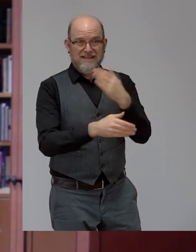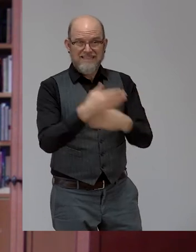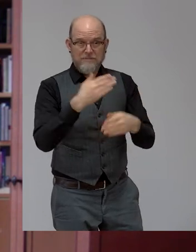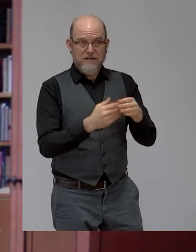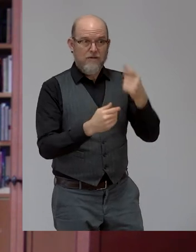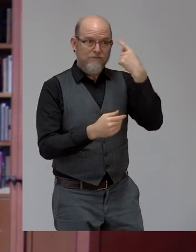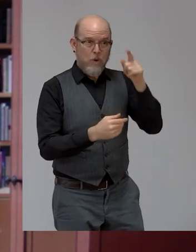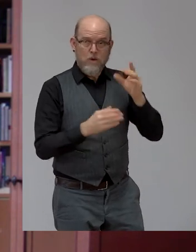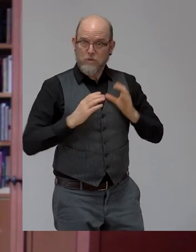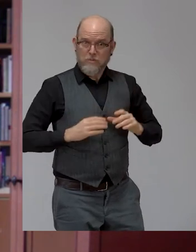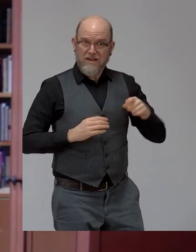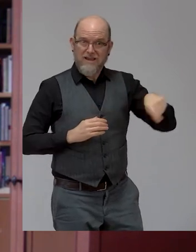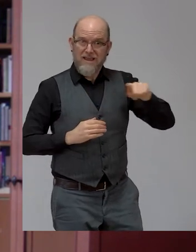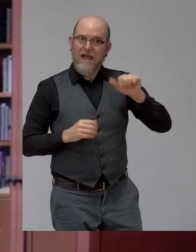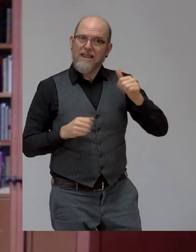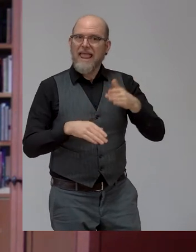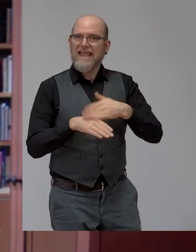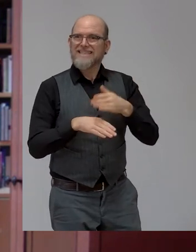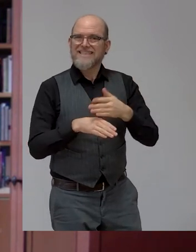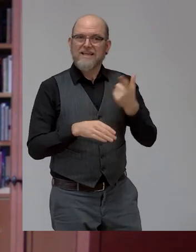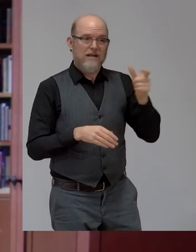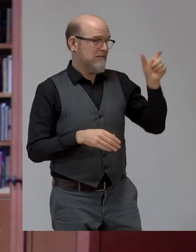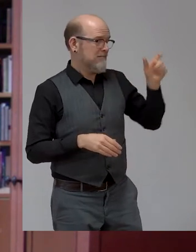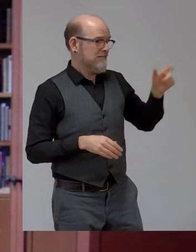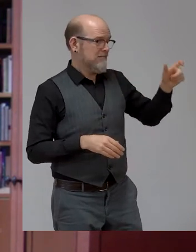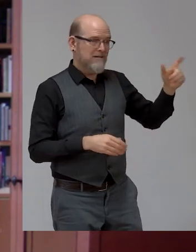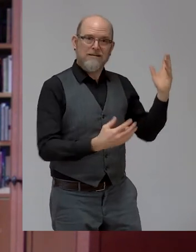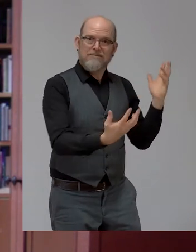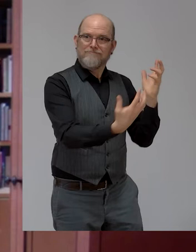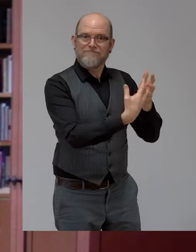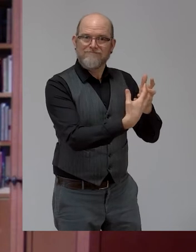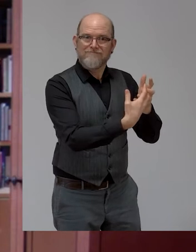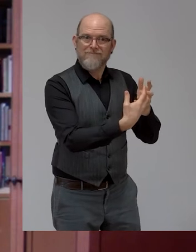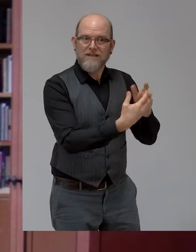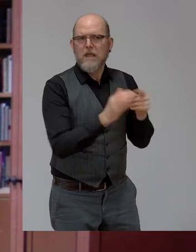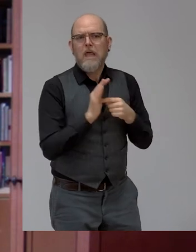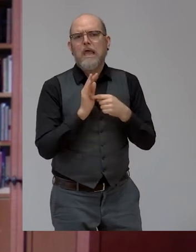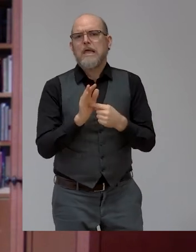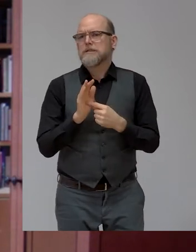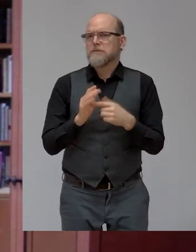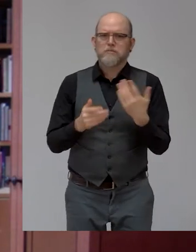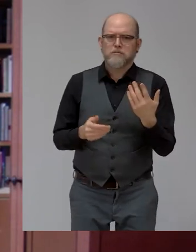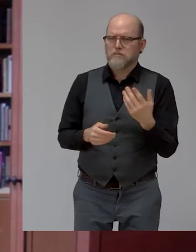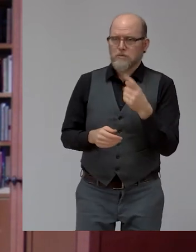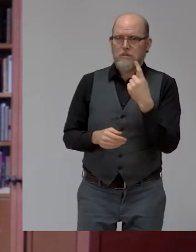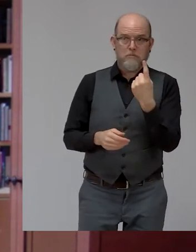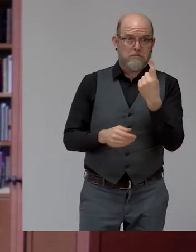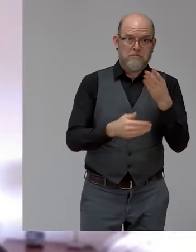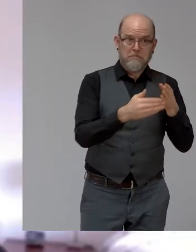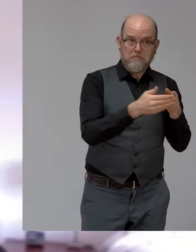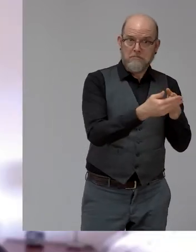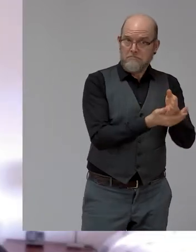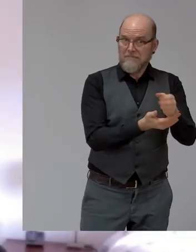removing obstacles for customers, whether it's online or face-to-face, has actually made it easier on recruitment?